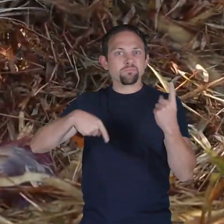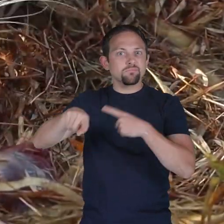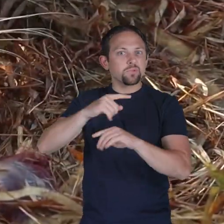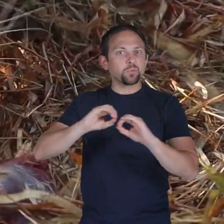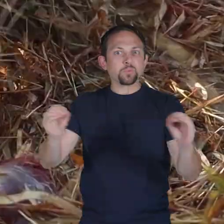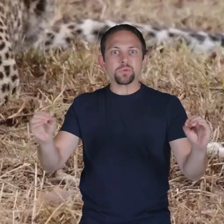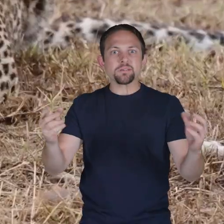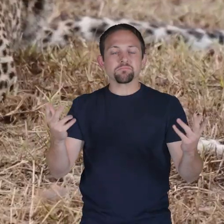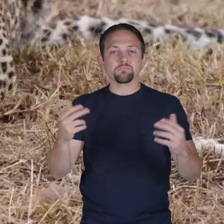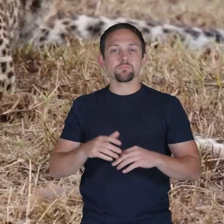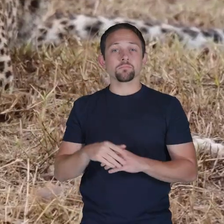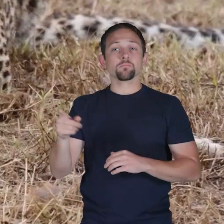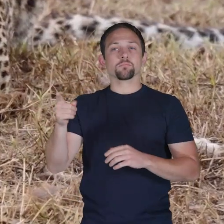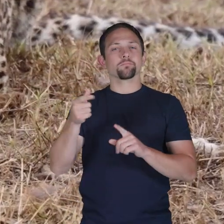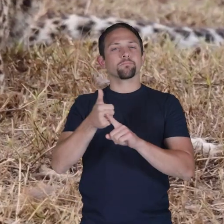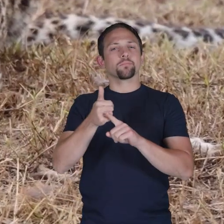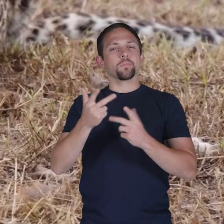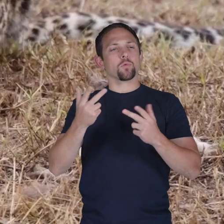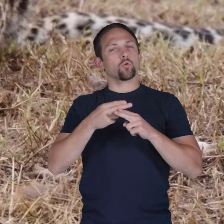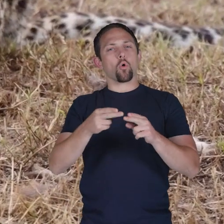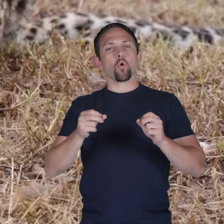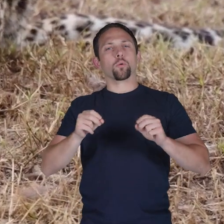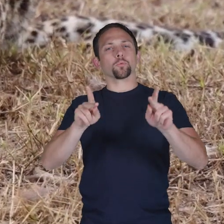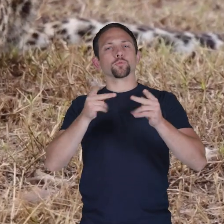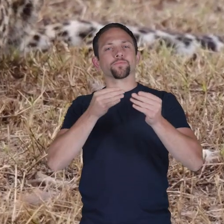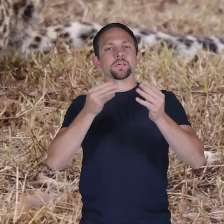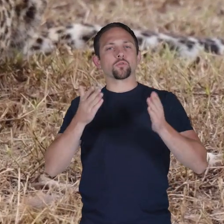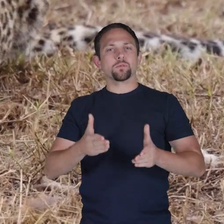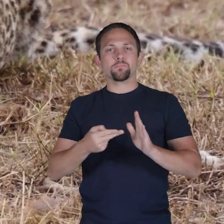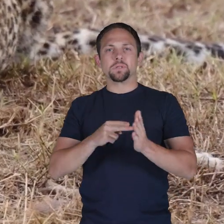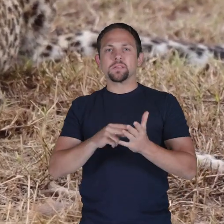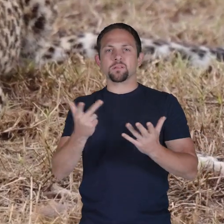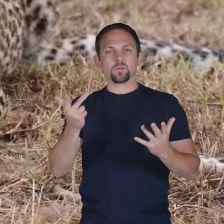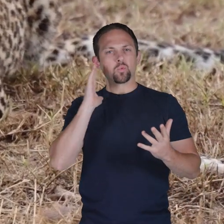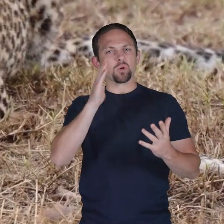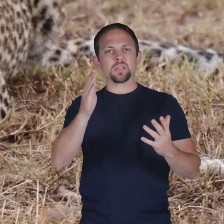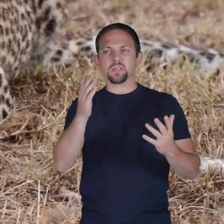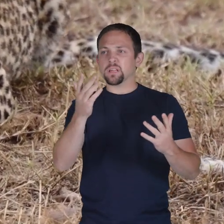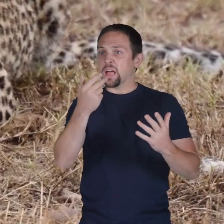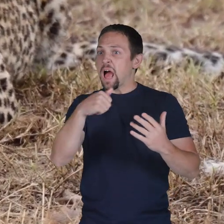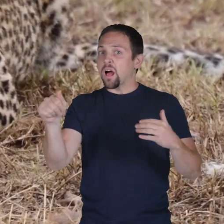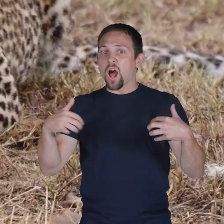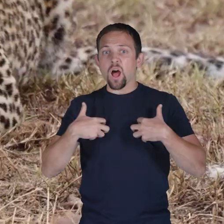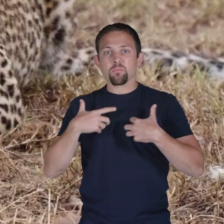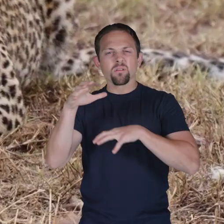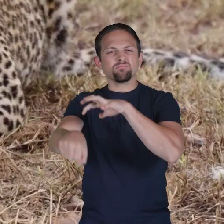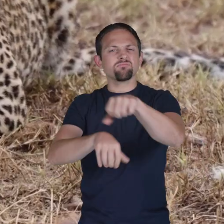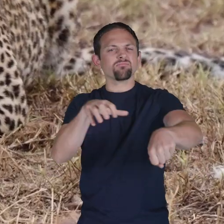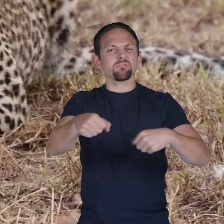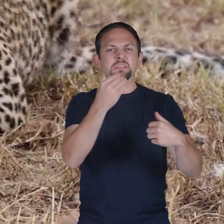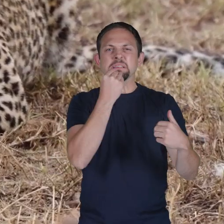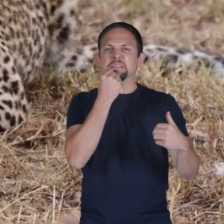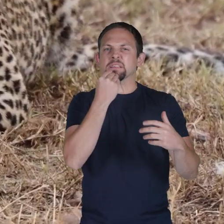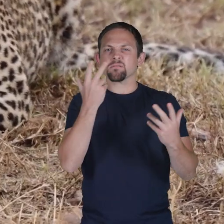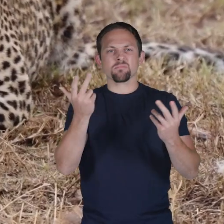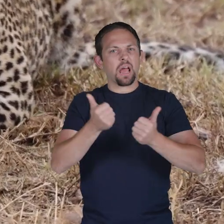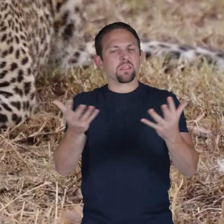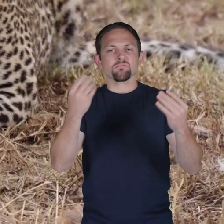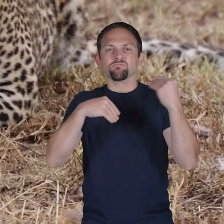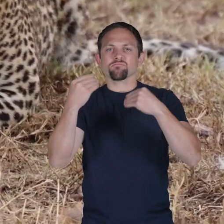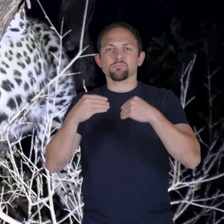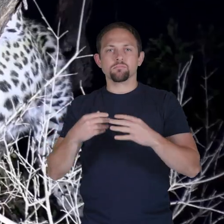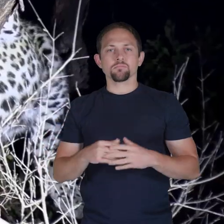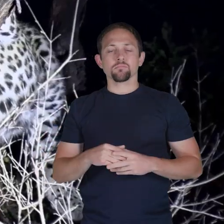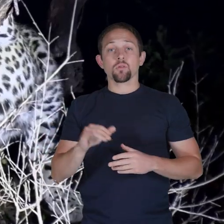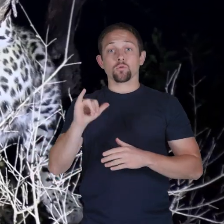around leopards are opportunistic feeders which means they will eat almost any animal they can catch